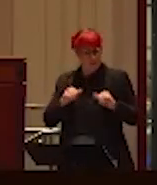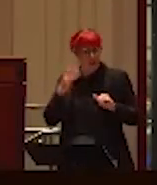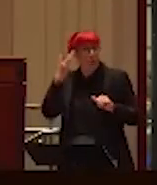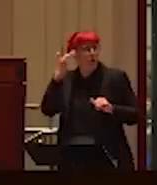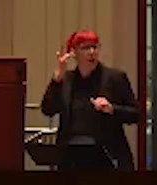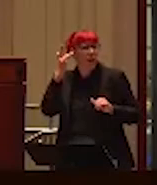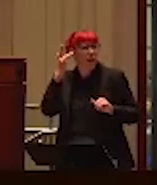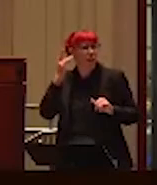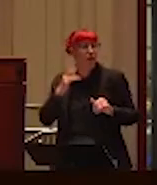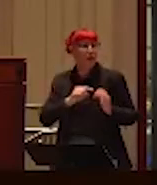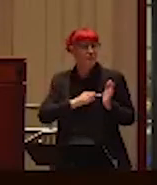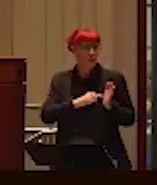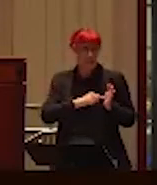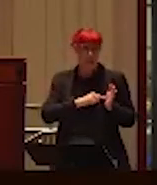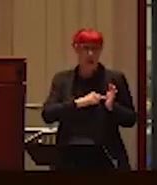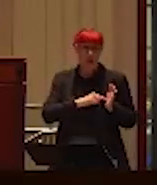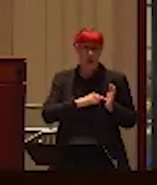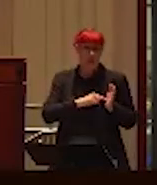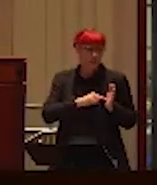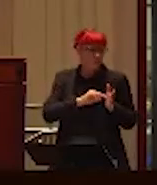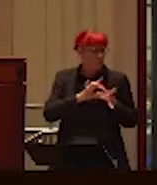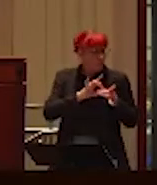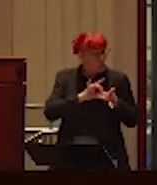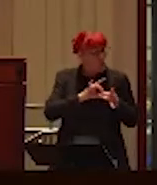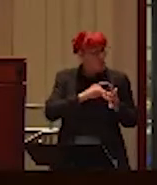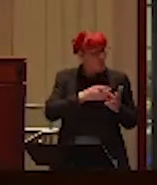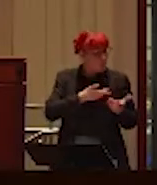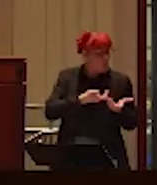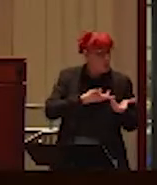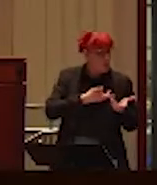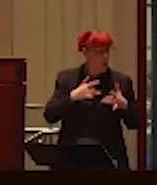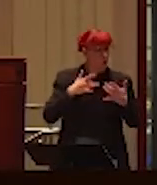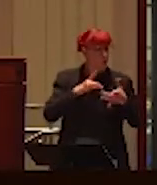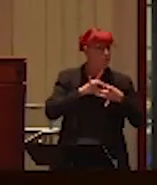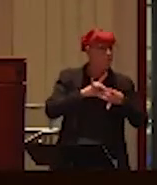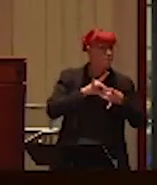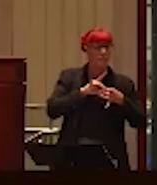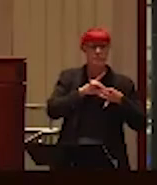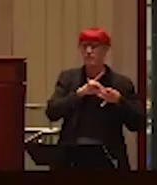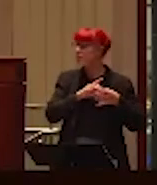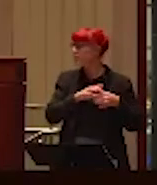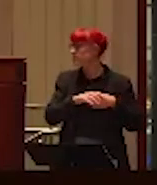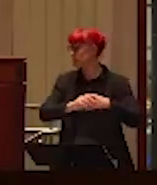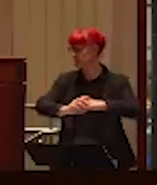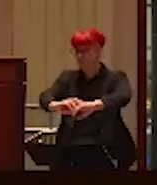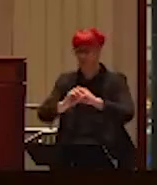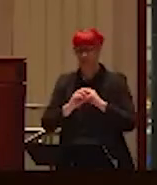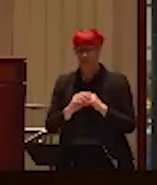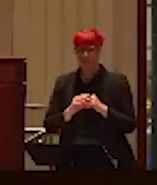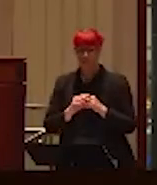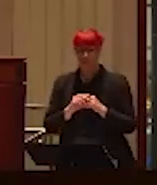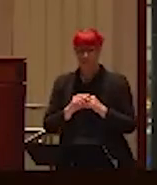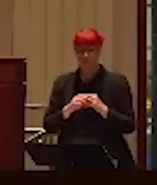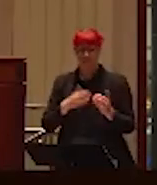is that in the very beginning, if I could look at it through the lens of, um, uh, really simply good